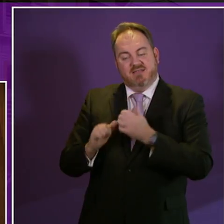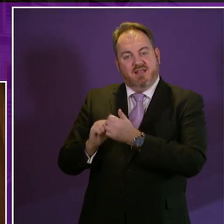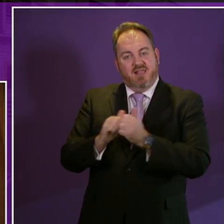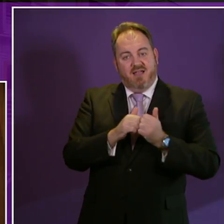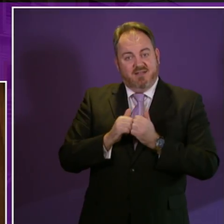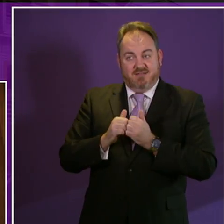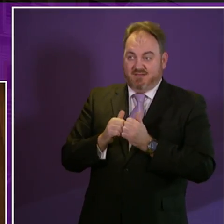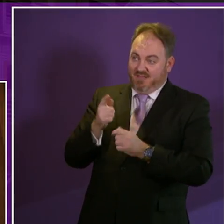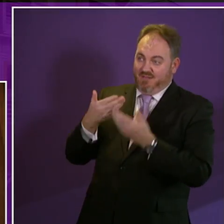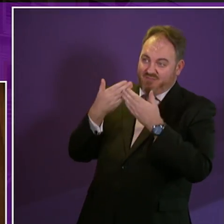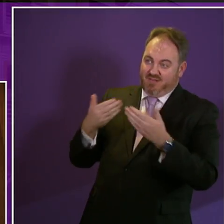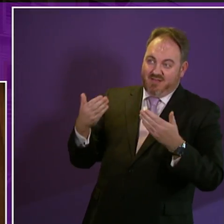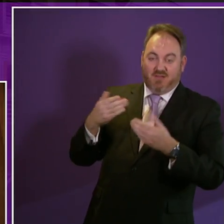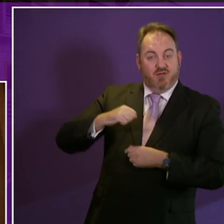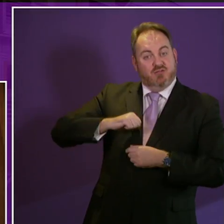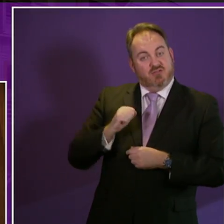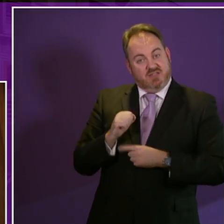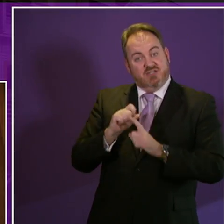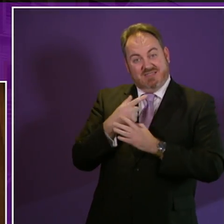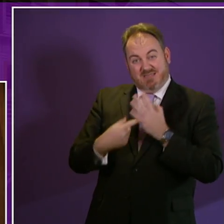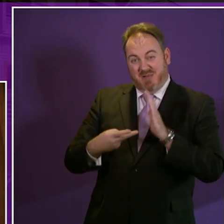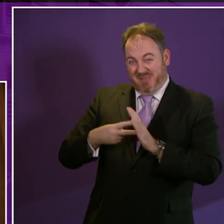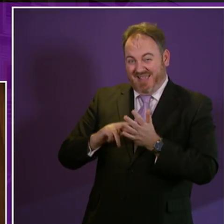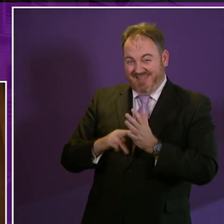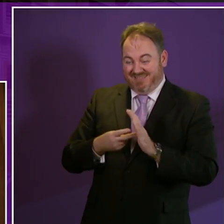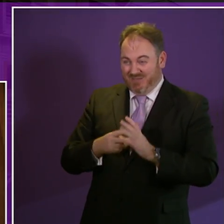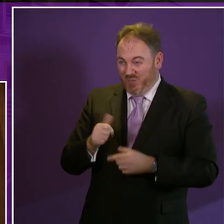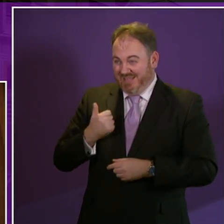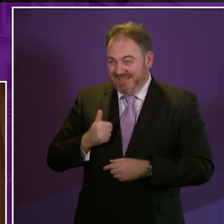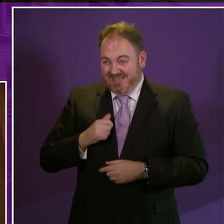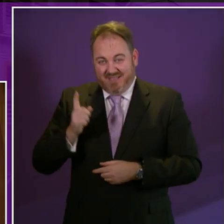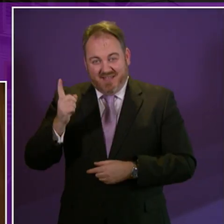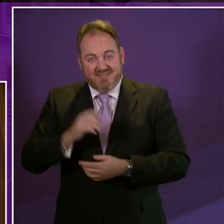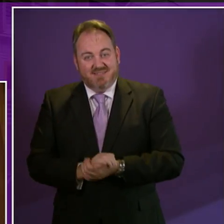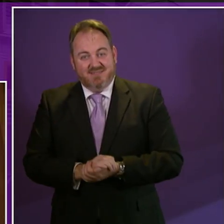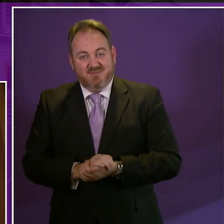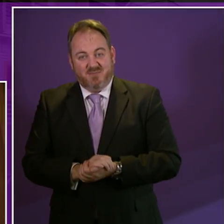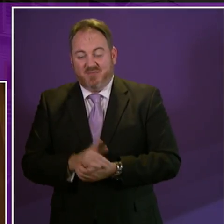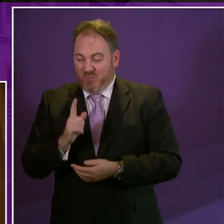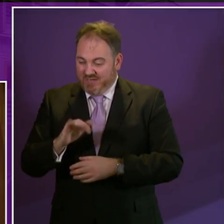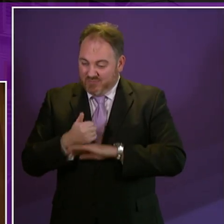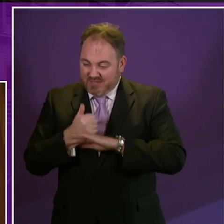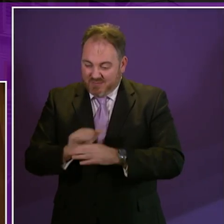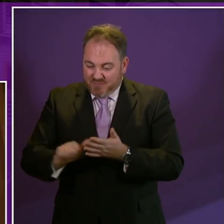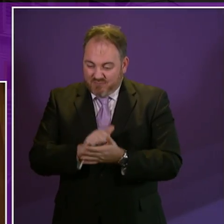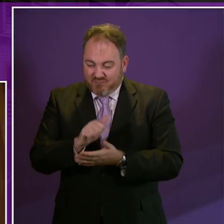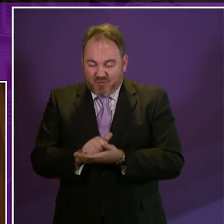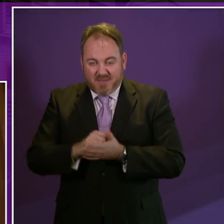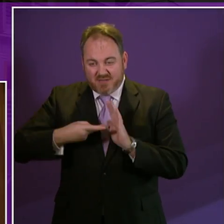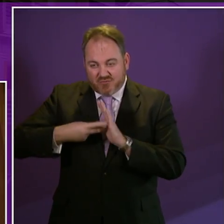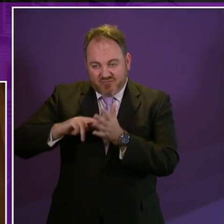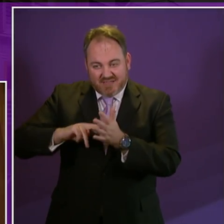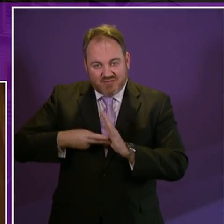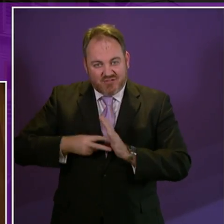Government Disability Plan is much needed and the particular commitments around both establishing a strategy to tackle social